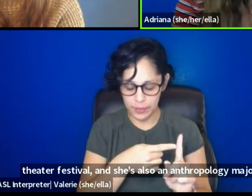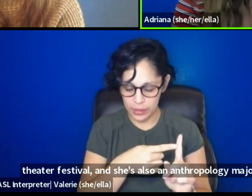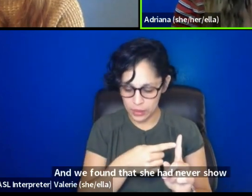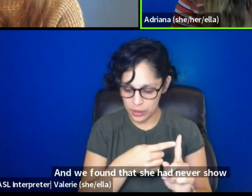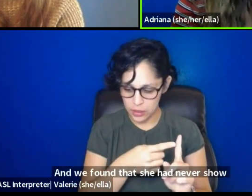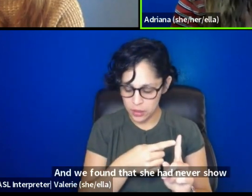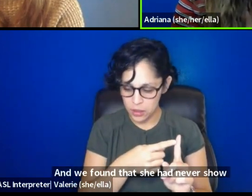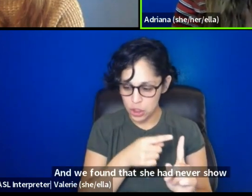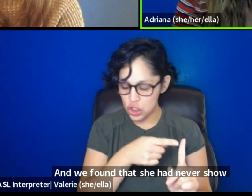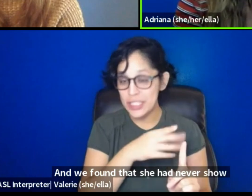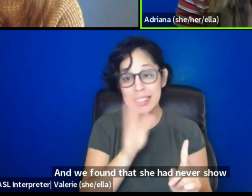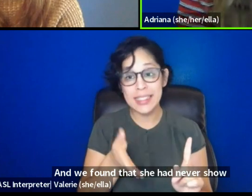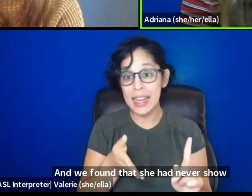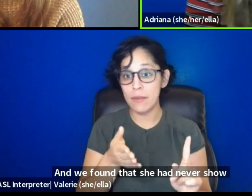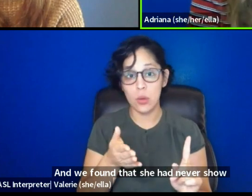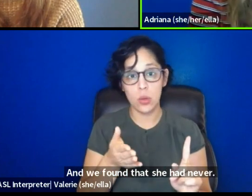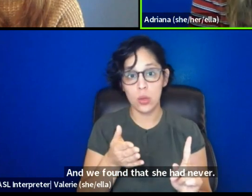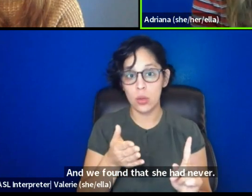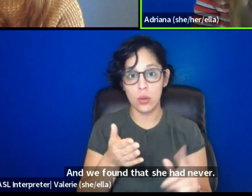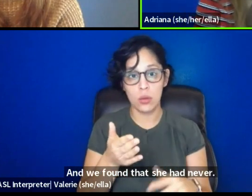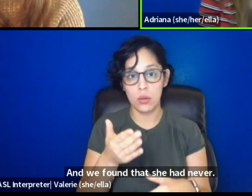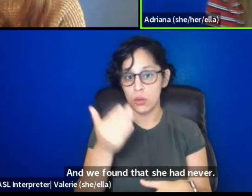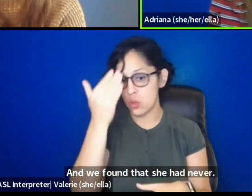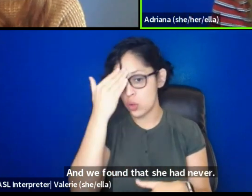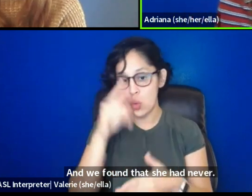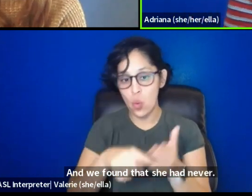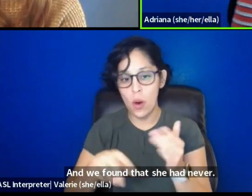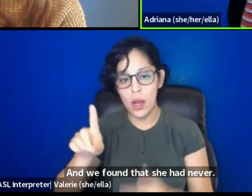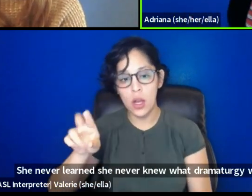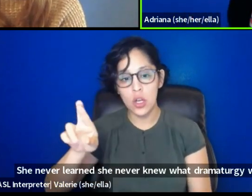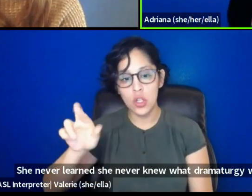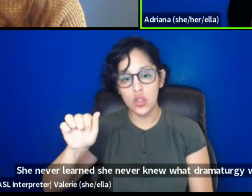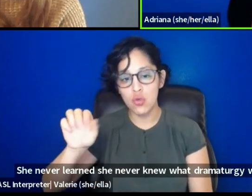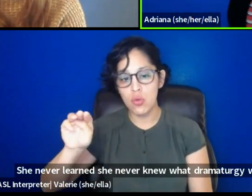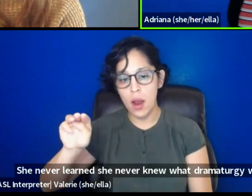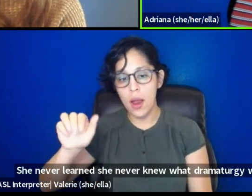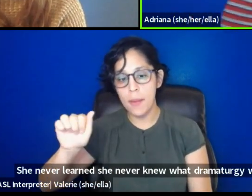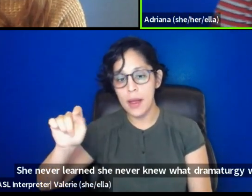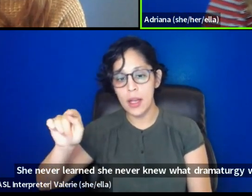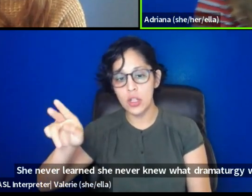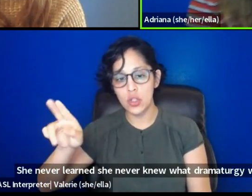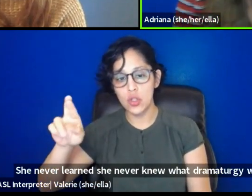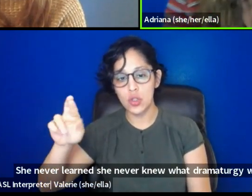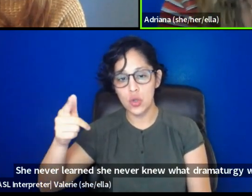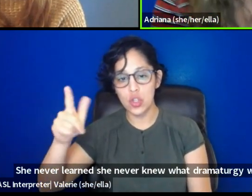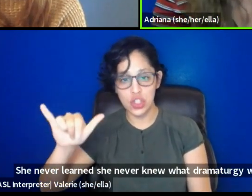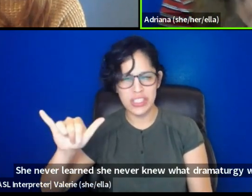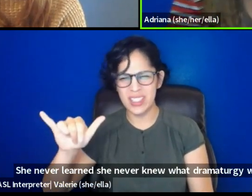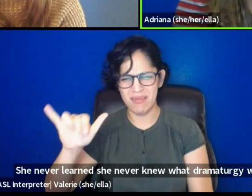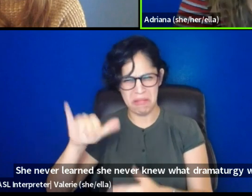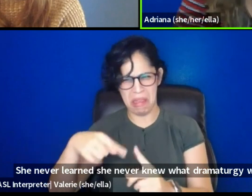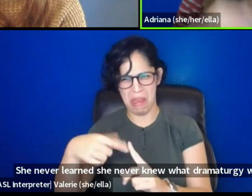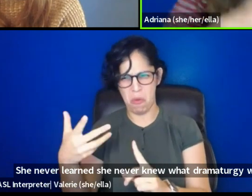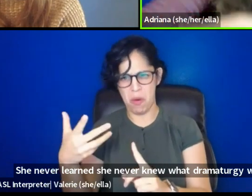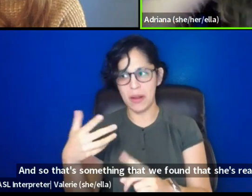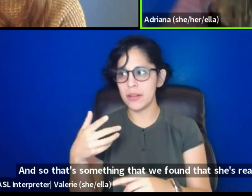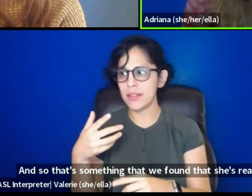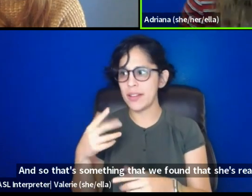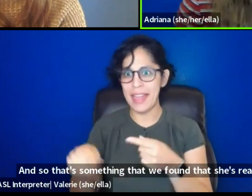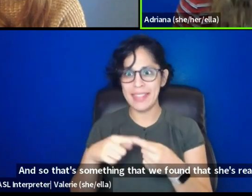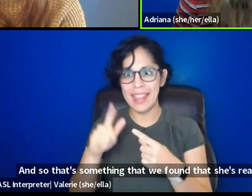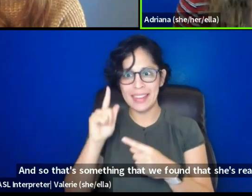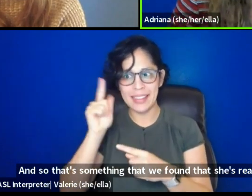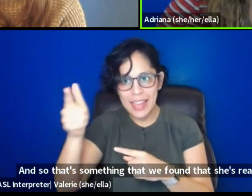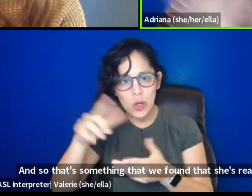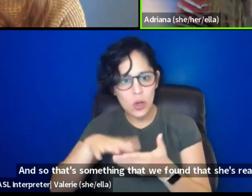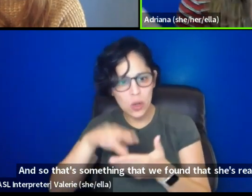she never learned, she never knew what dramaturgy was, and so that's something that we found that she's really excited about, which is completely